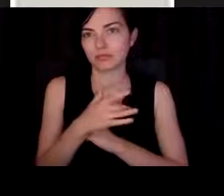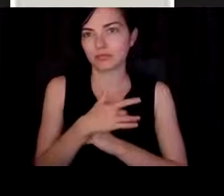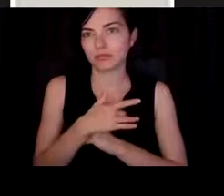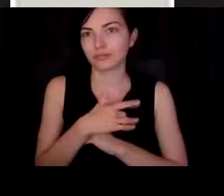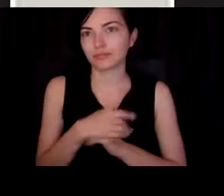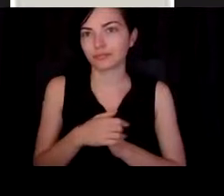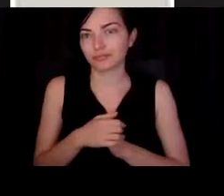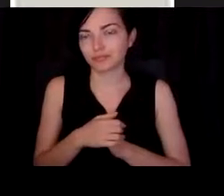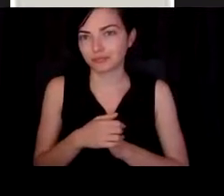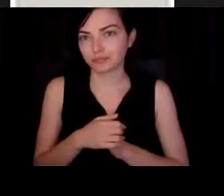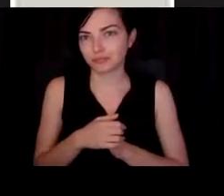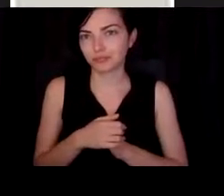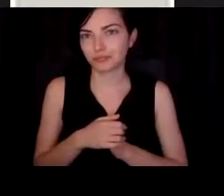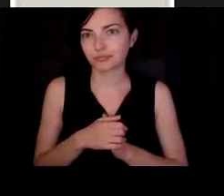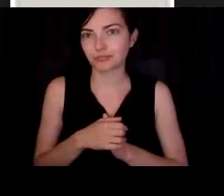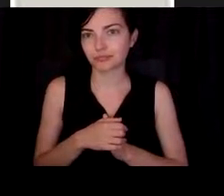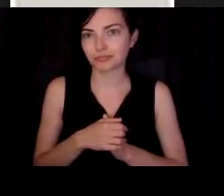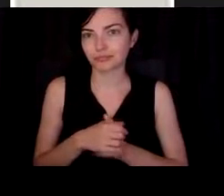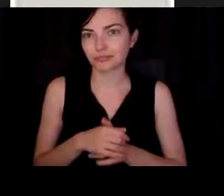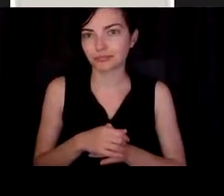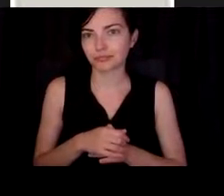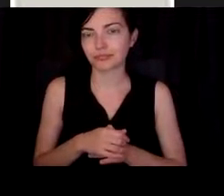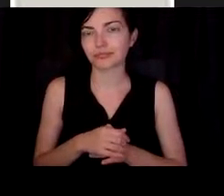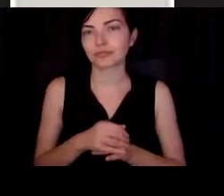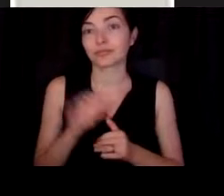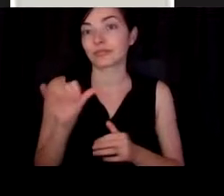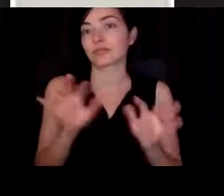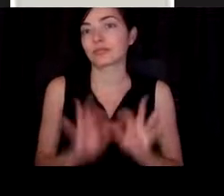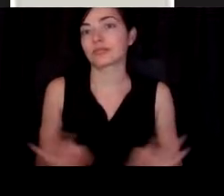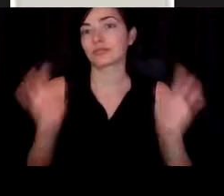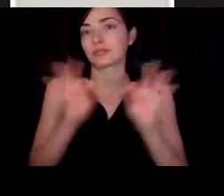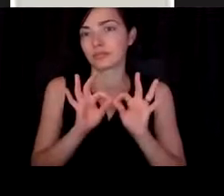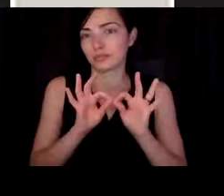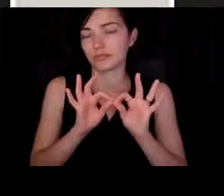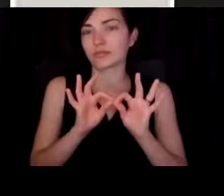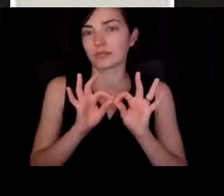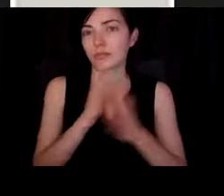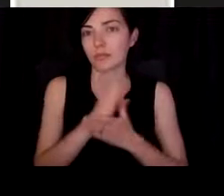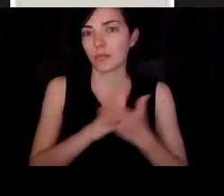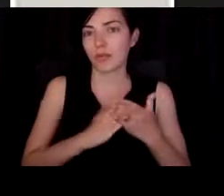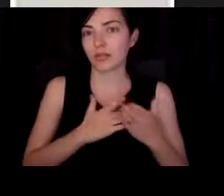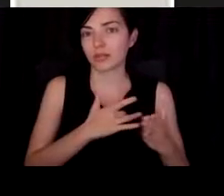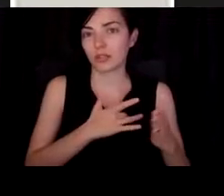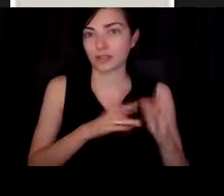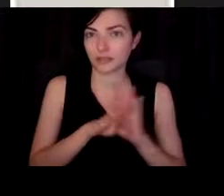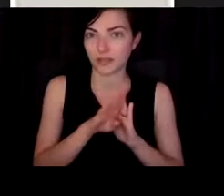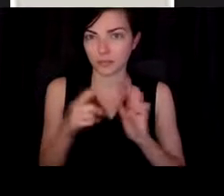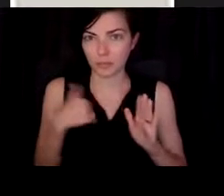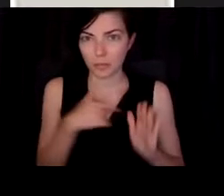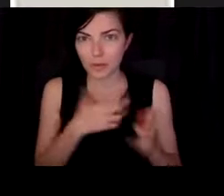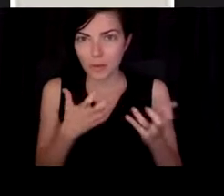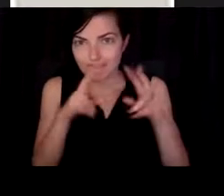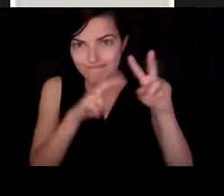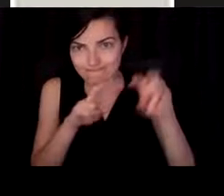And, and, so that's, that's the key point in heart development where we really want to look at from a